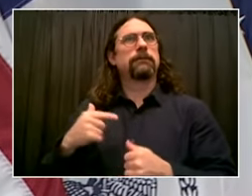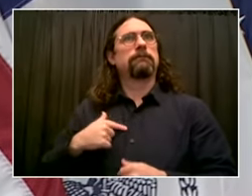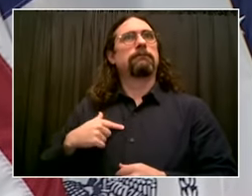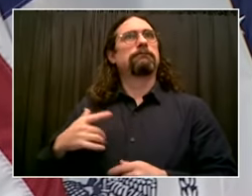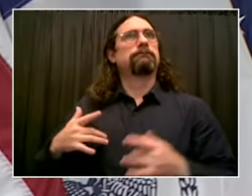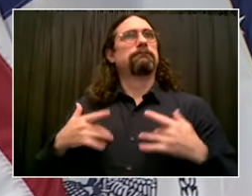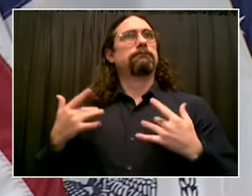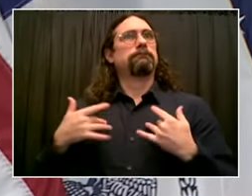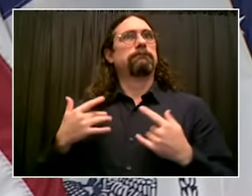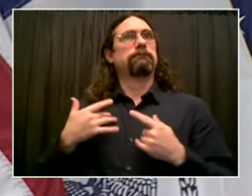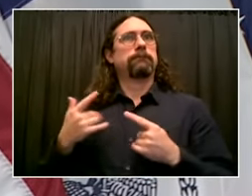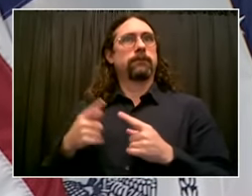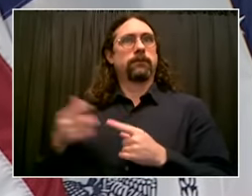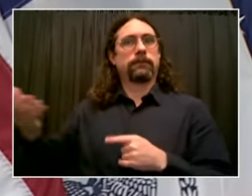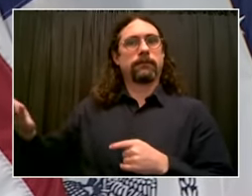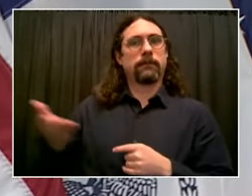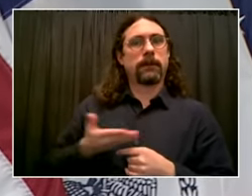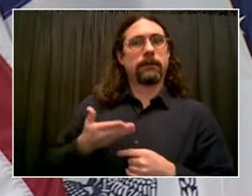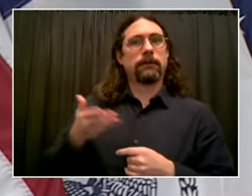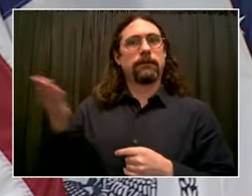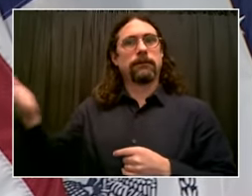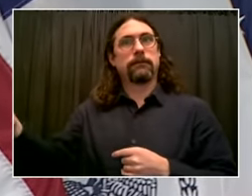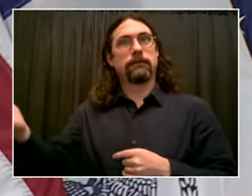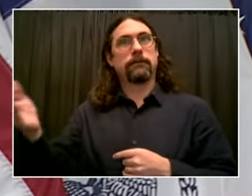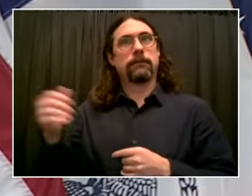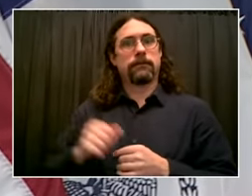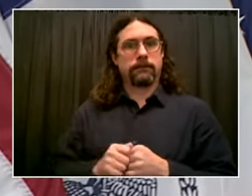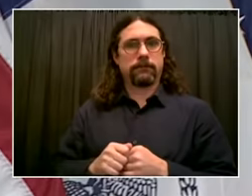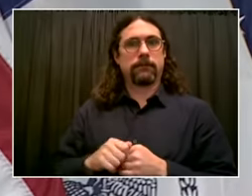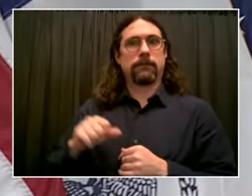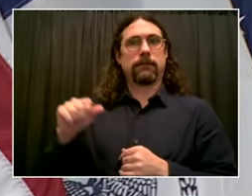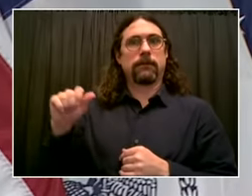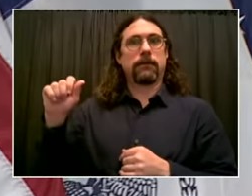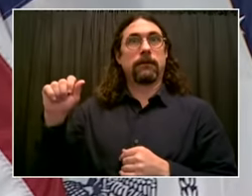Afua, can you hear us? You may be on mute.